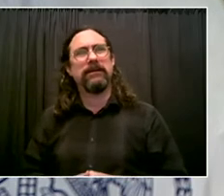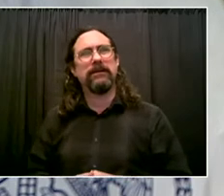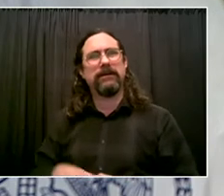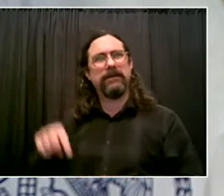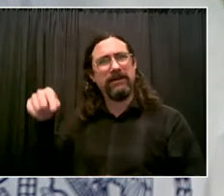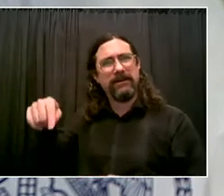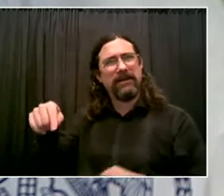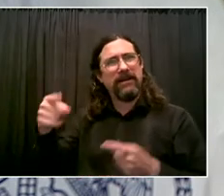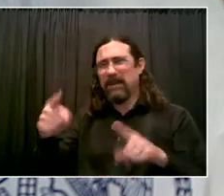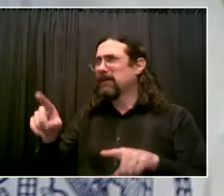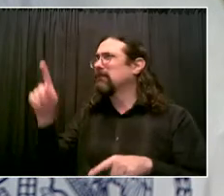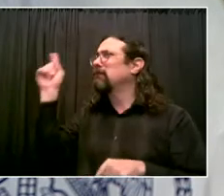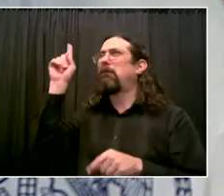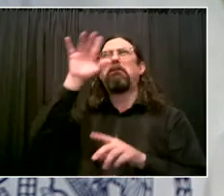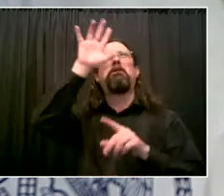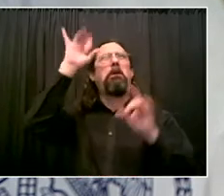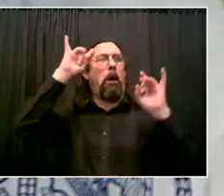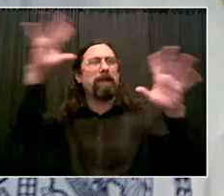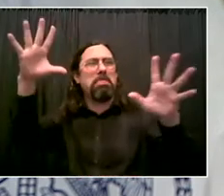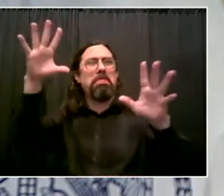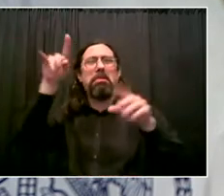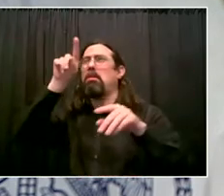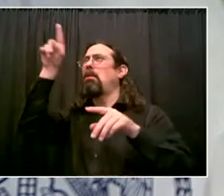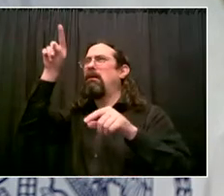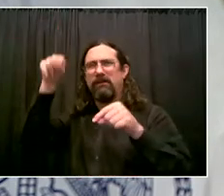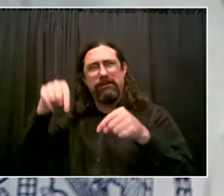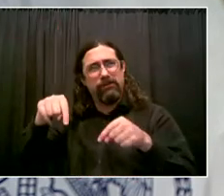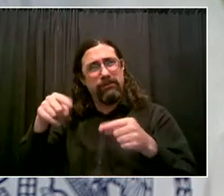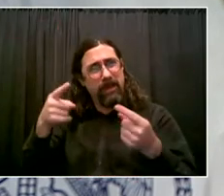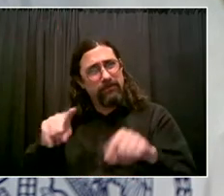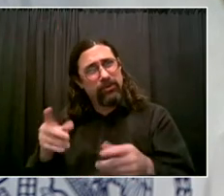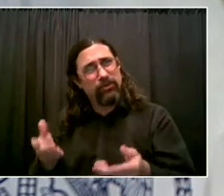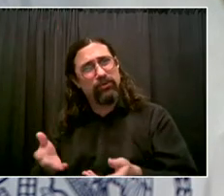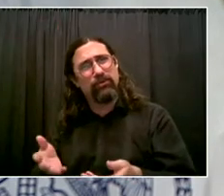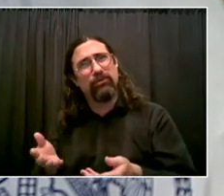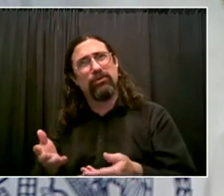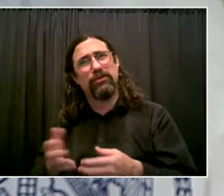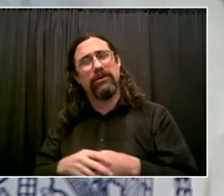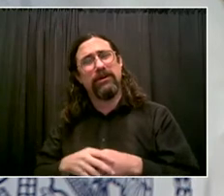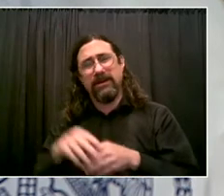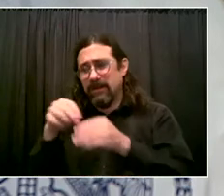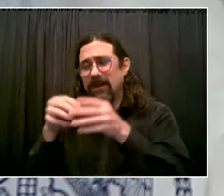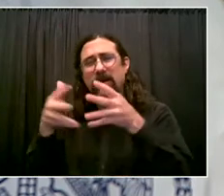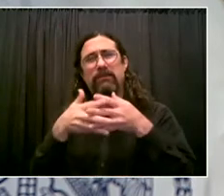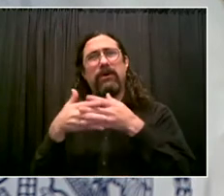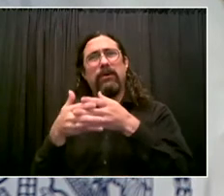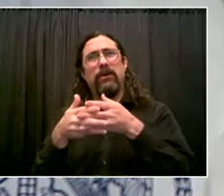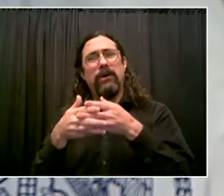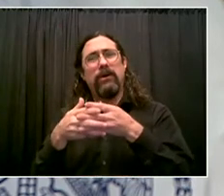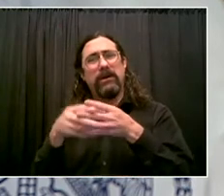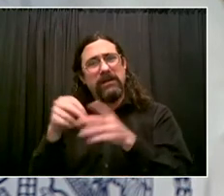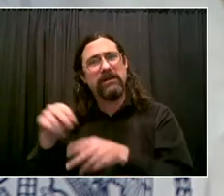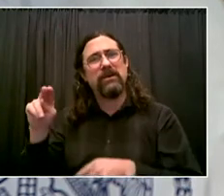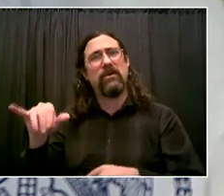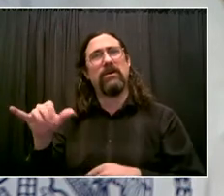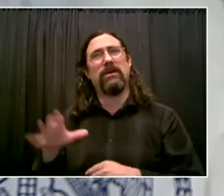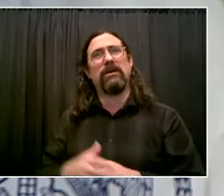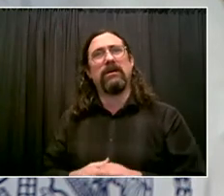that a child's life is taken by gun violence is something we are way too used to, is unacceptable.